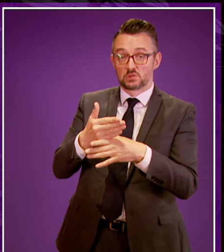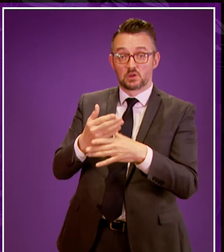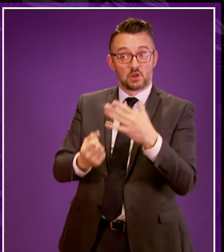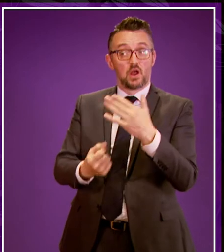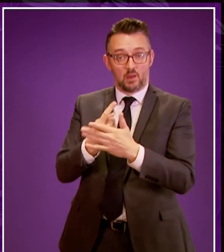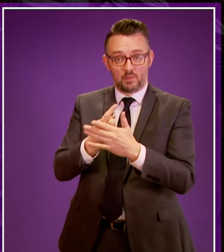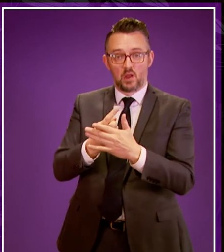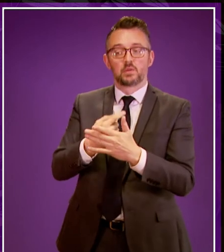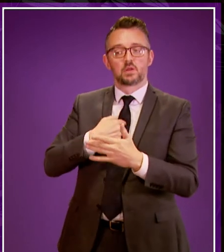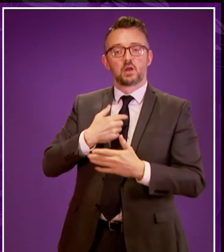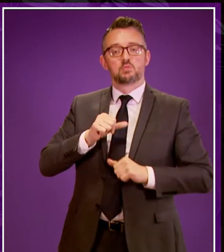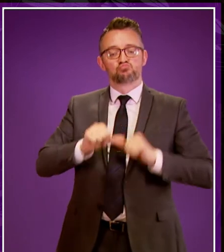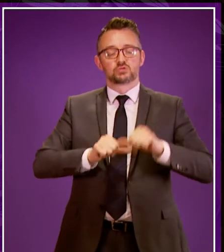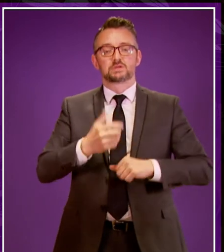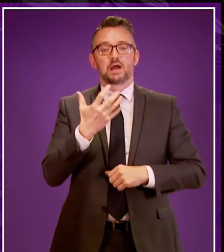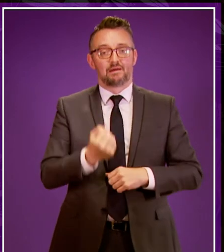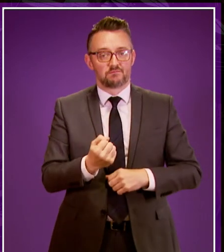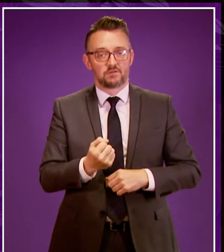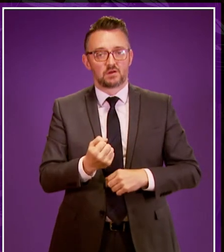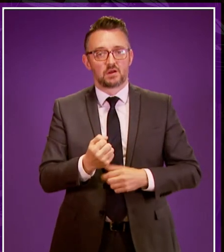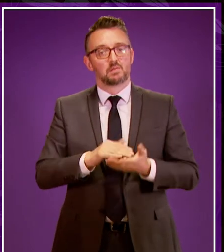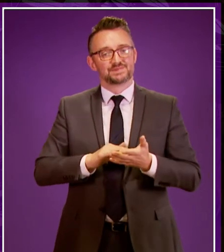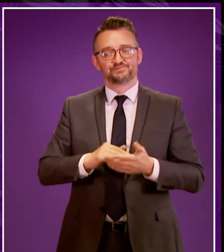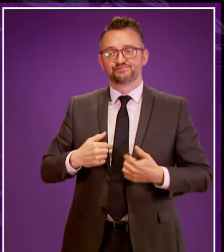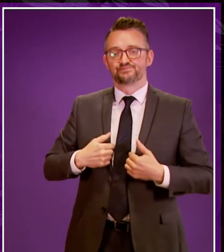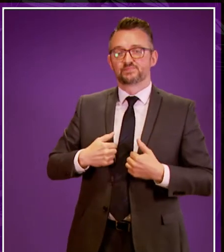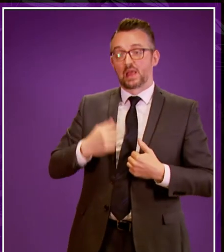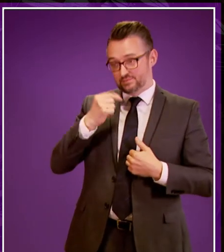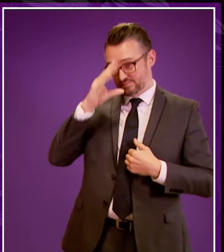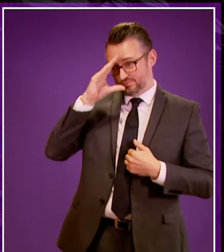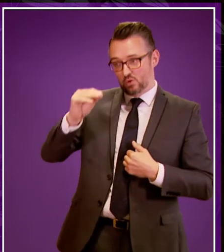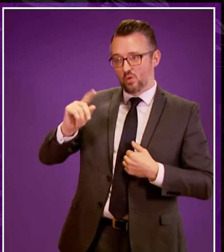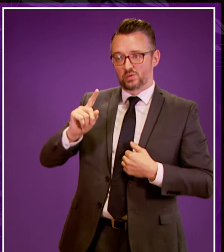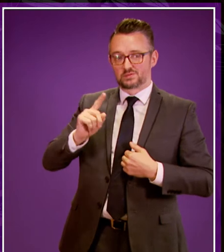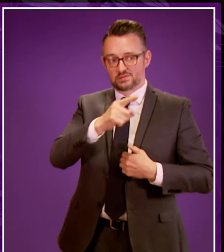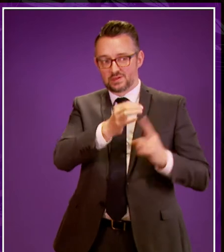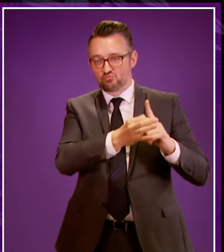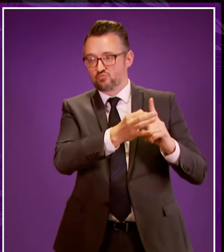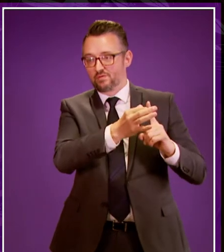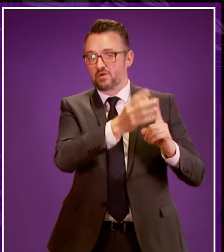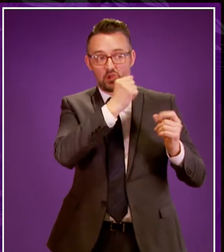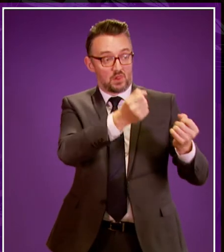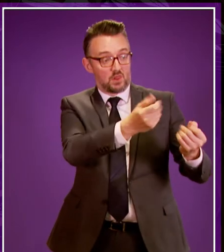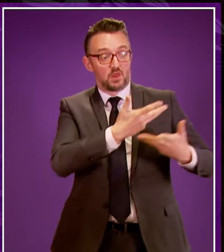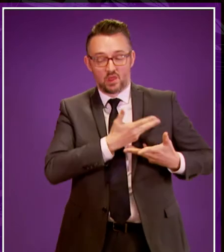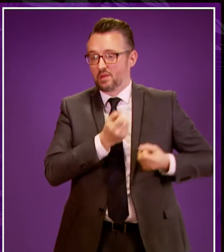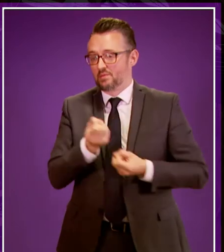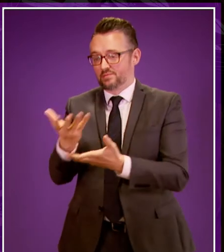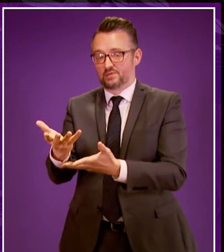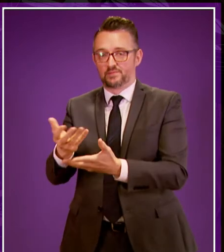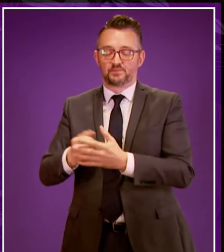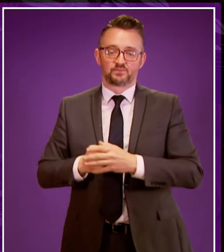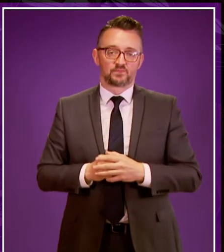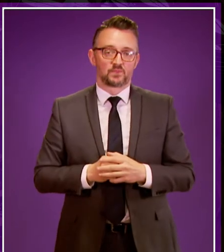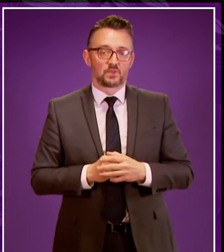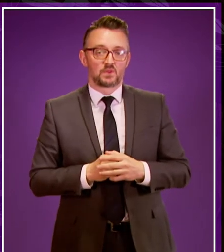we have a process in place that allows us to measure the progress that Police Scotland is making against these matters and I'm regularly updated on the actions